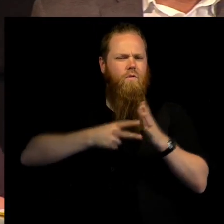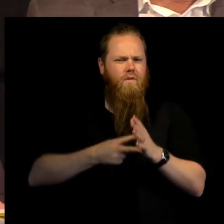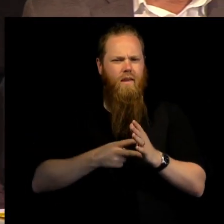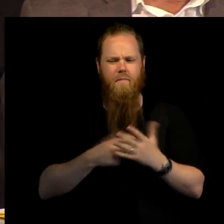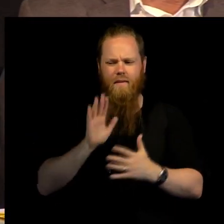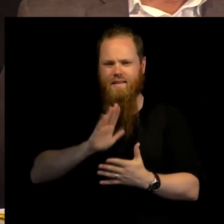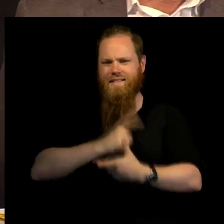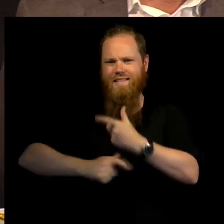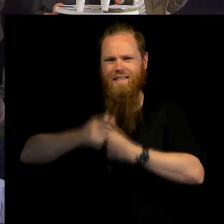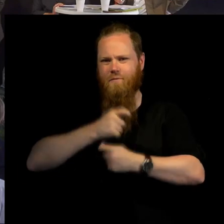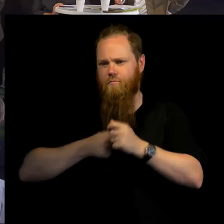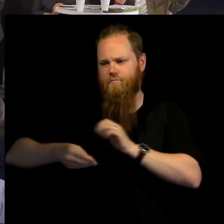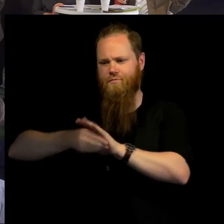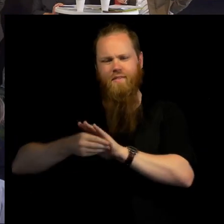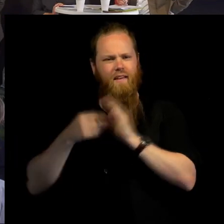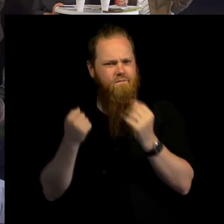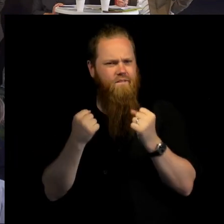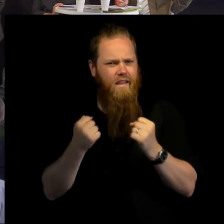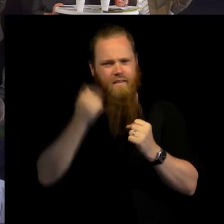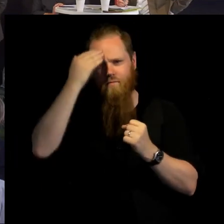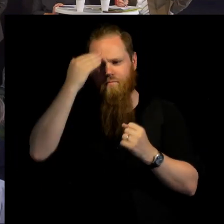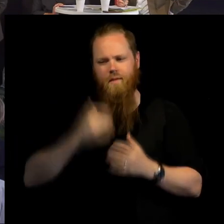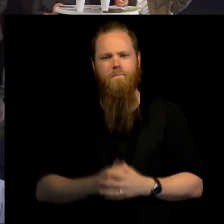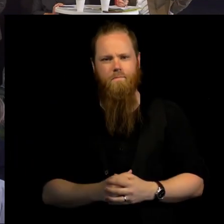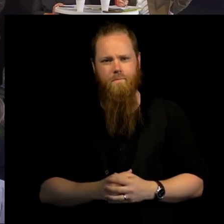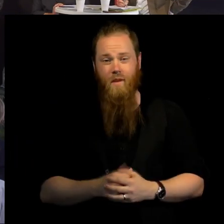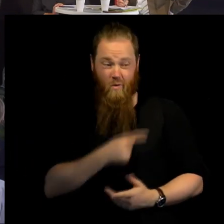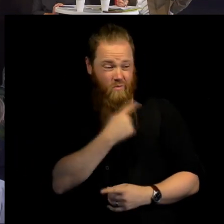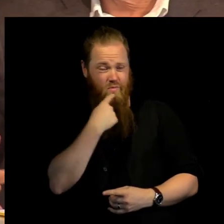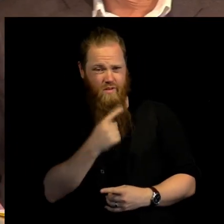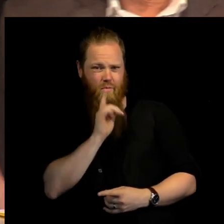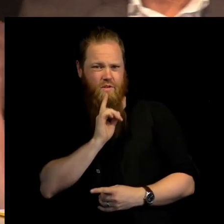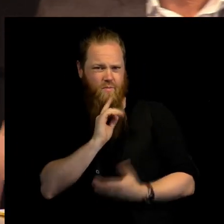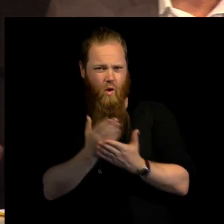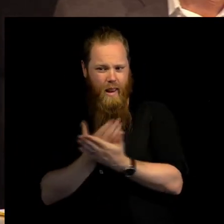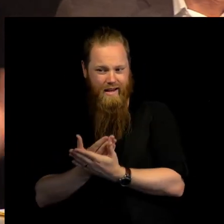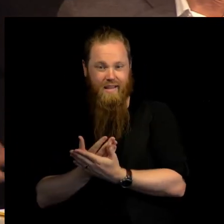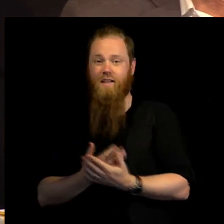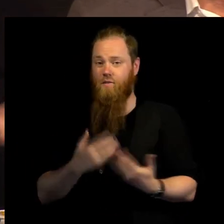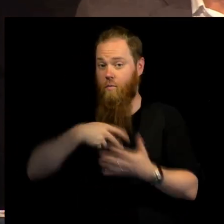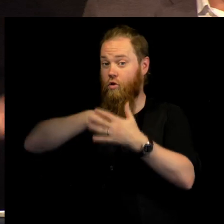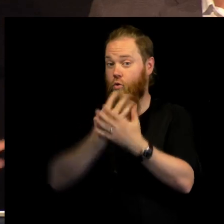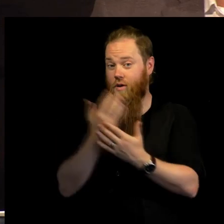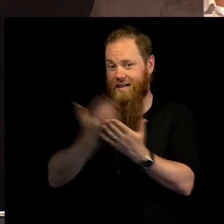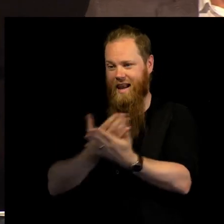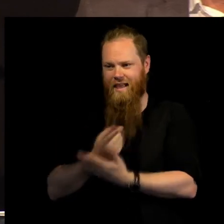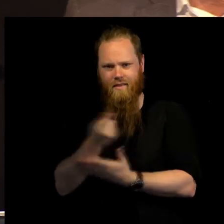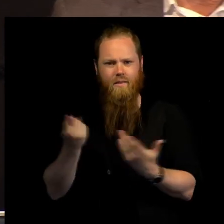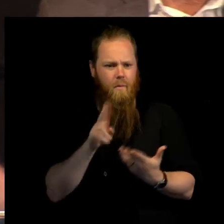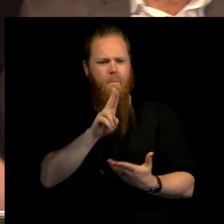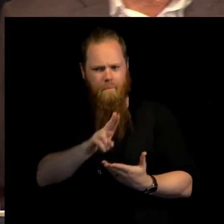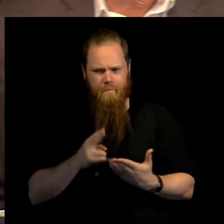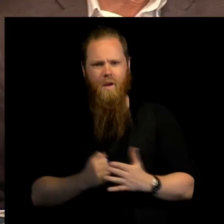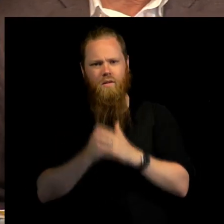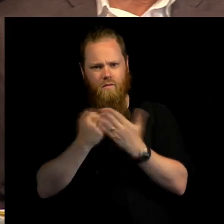funded is really, really important. And again, I think mentioning small countries, the Nordic countries are really proponent of good humanitarian ownership.